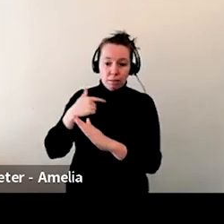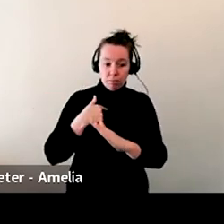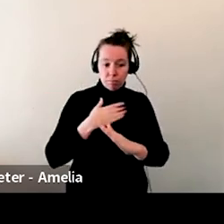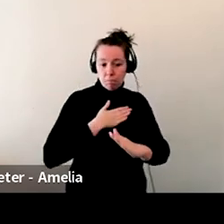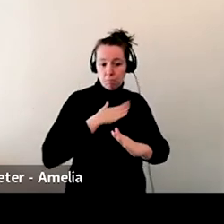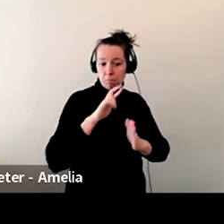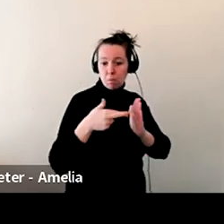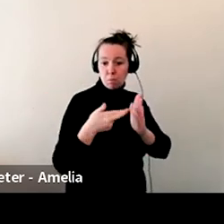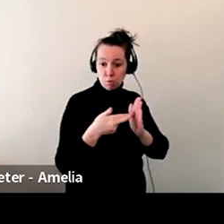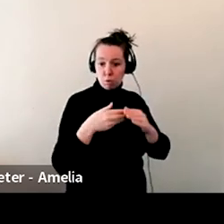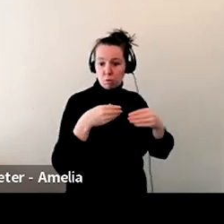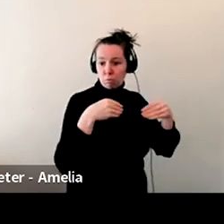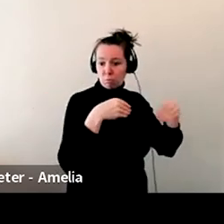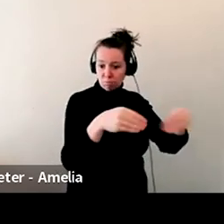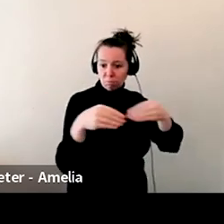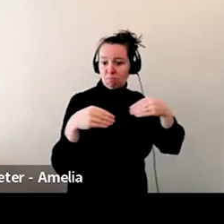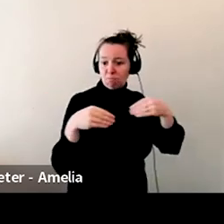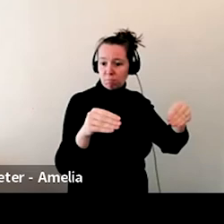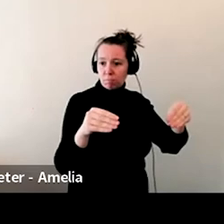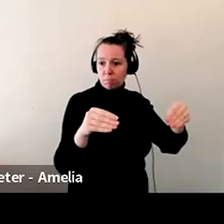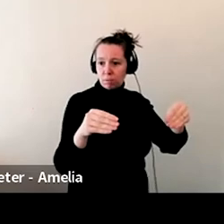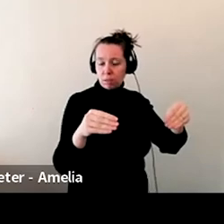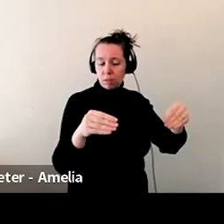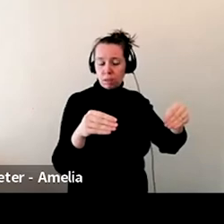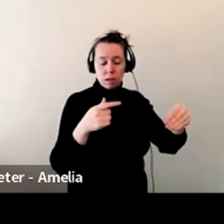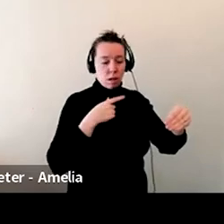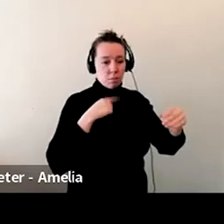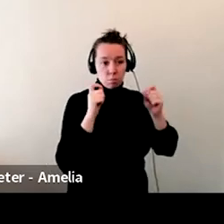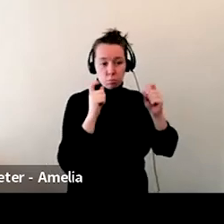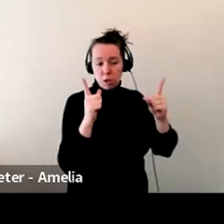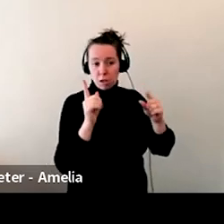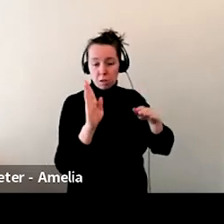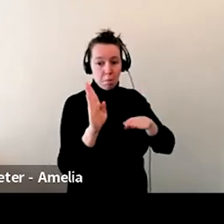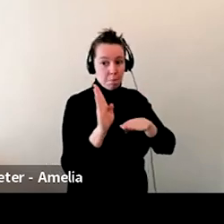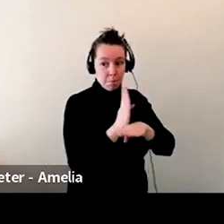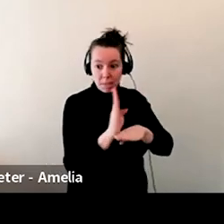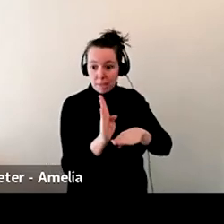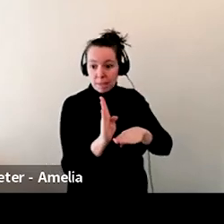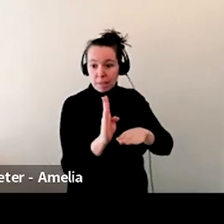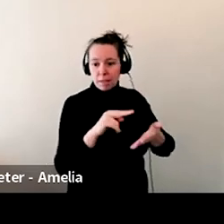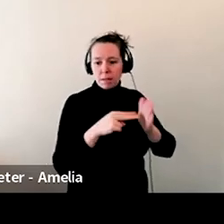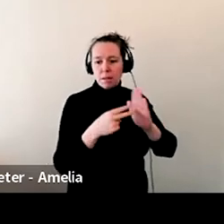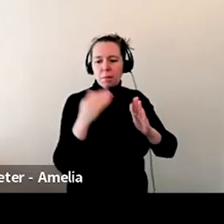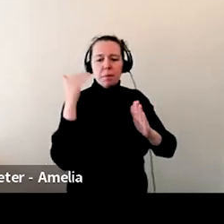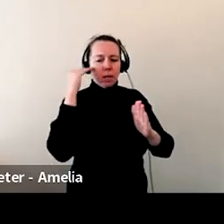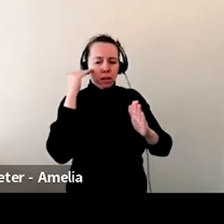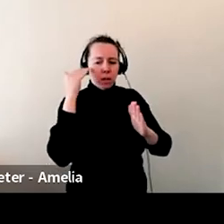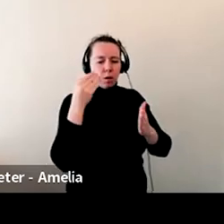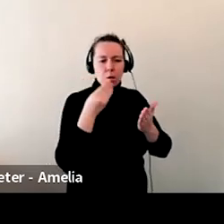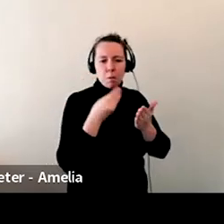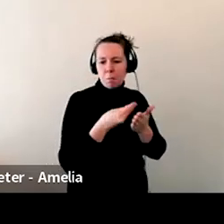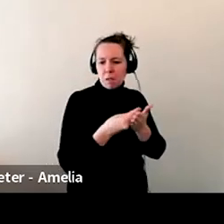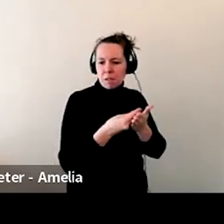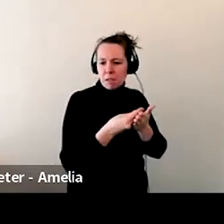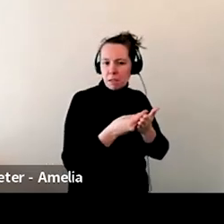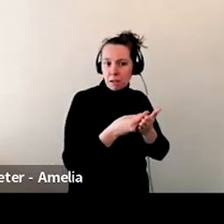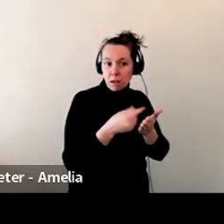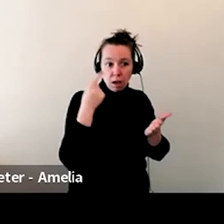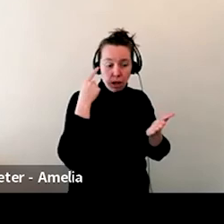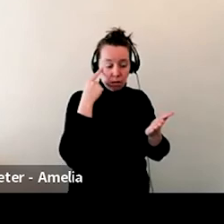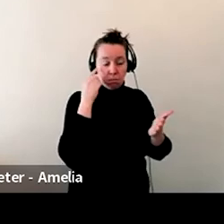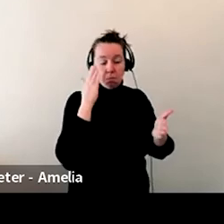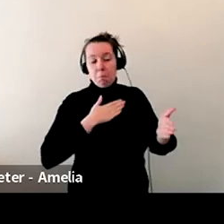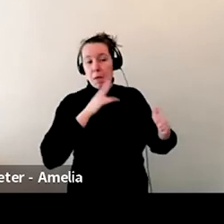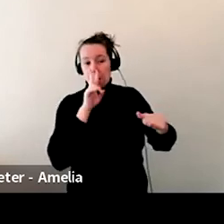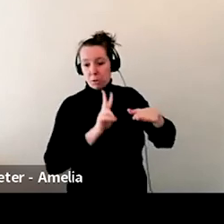same time, I've it's, we've been busier. So I know, I know what the sales are. So that's yes, the sales have been higher than what I thought